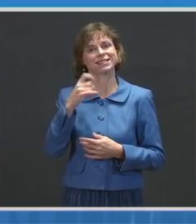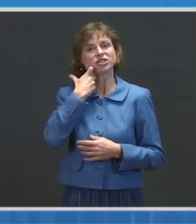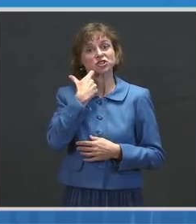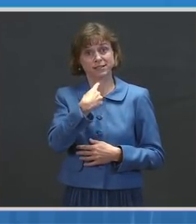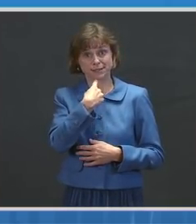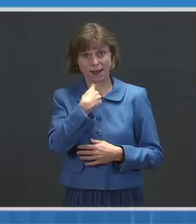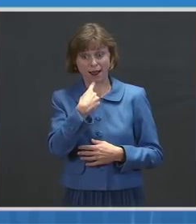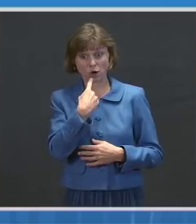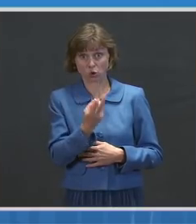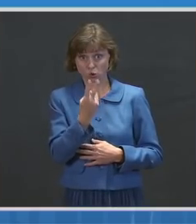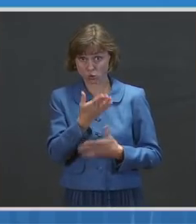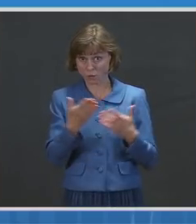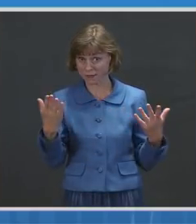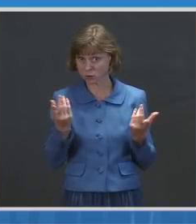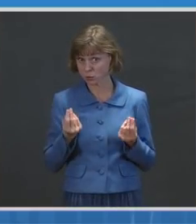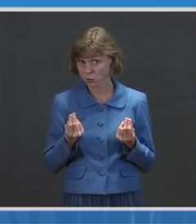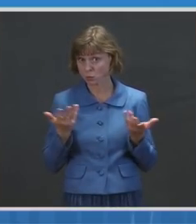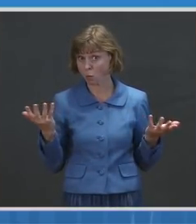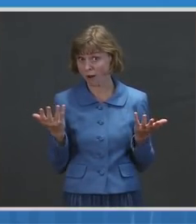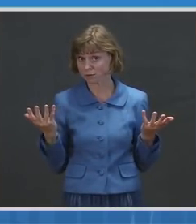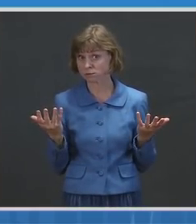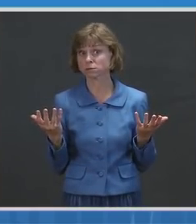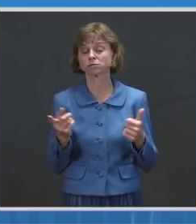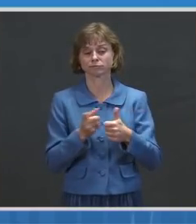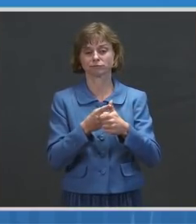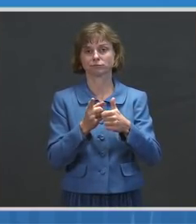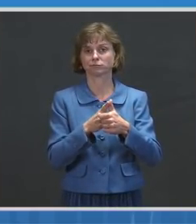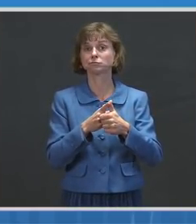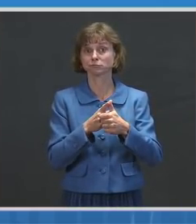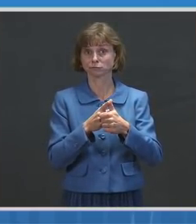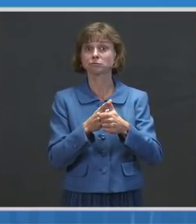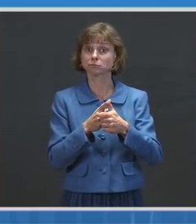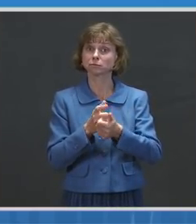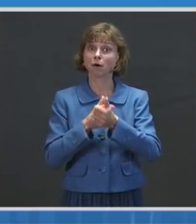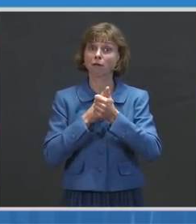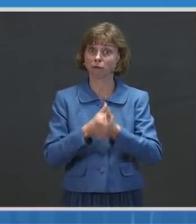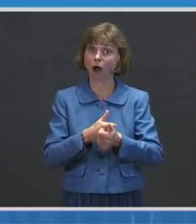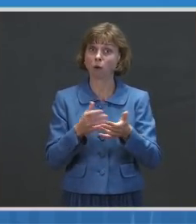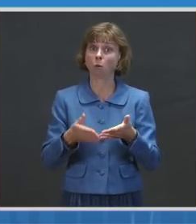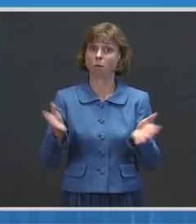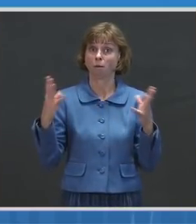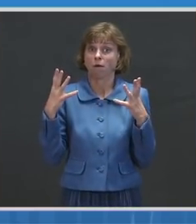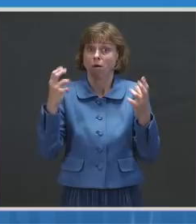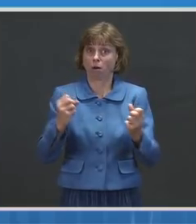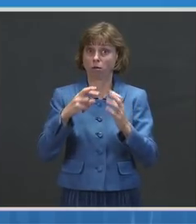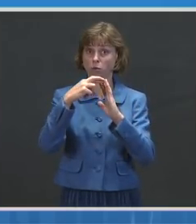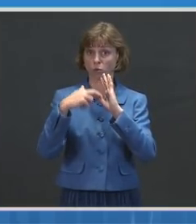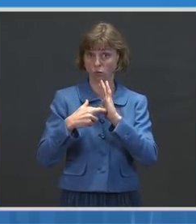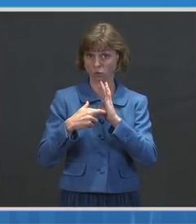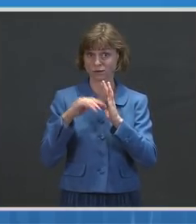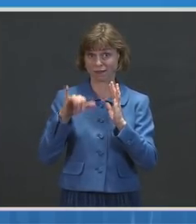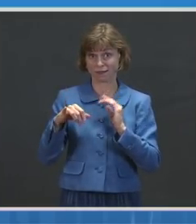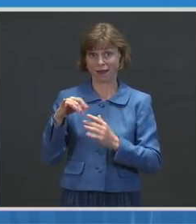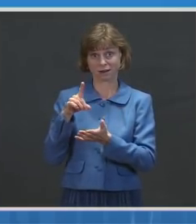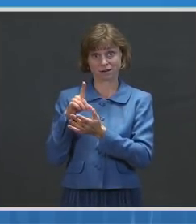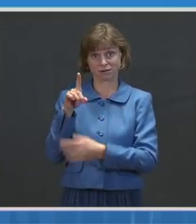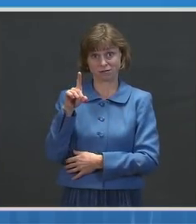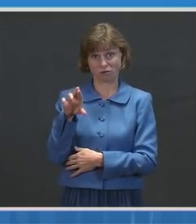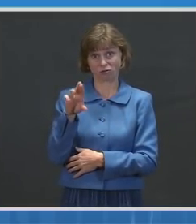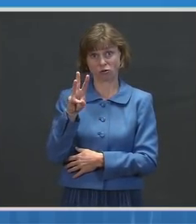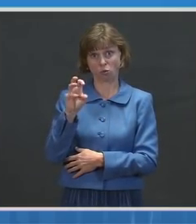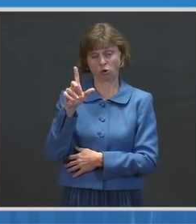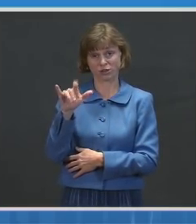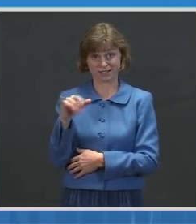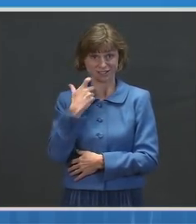that we can do is, A, make sure we adhere to the public health measures that Dr. Walensky just mentioned,